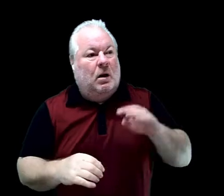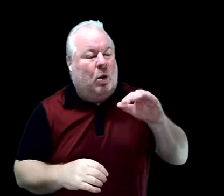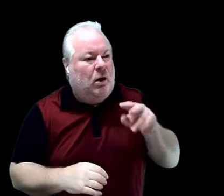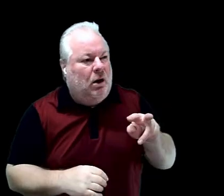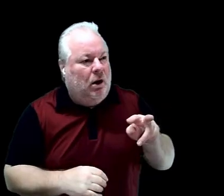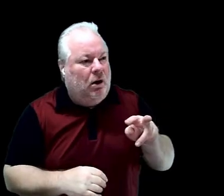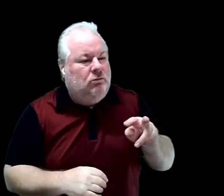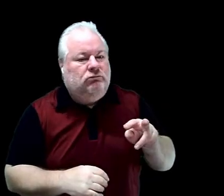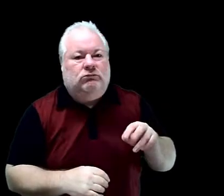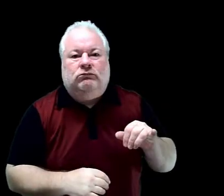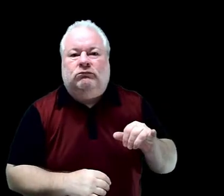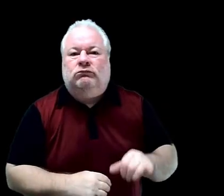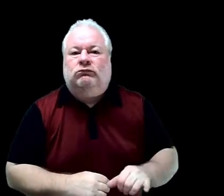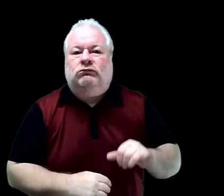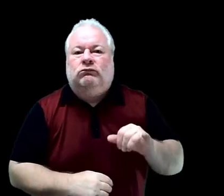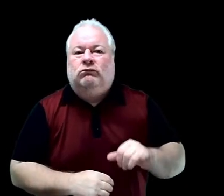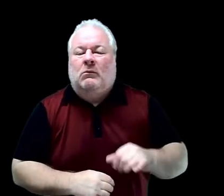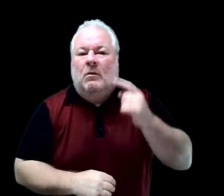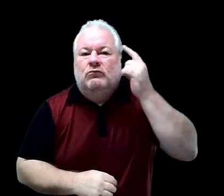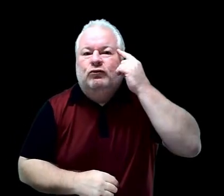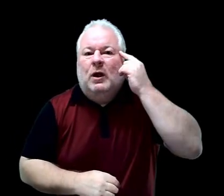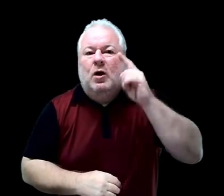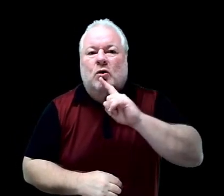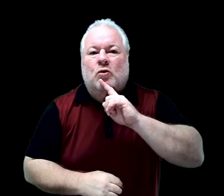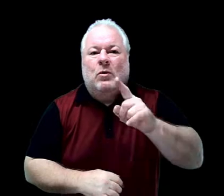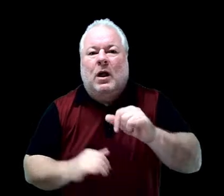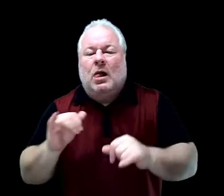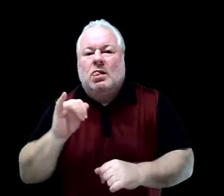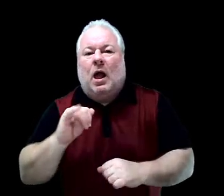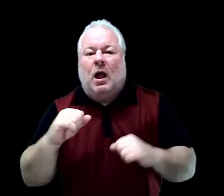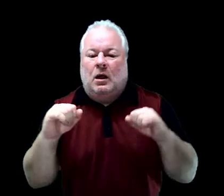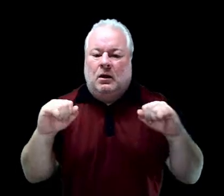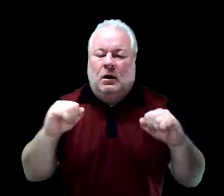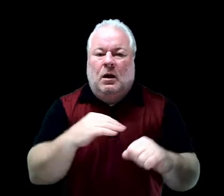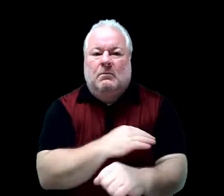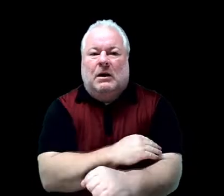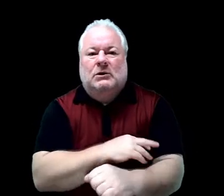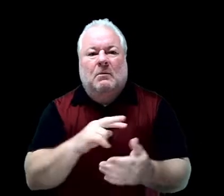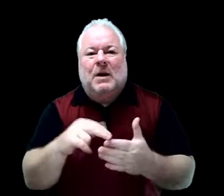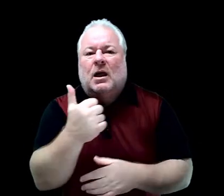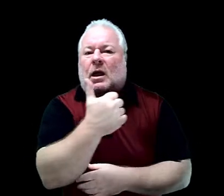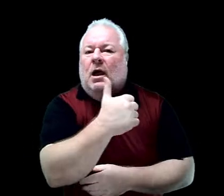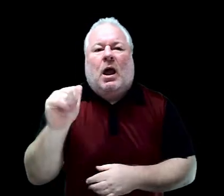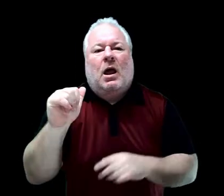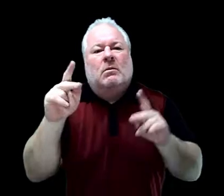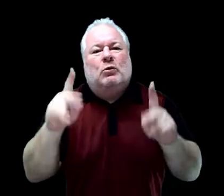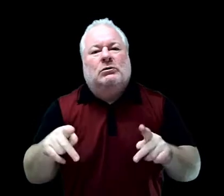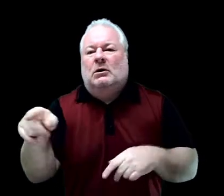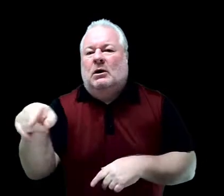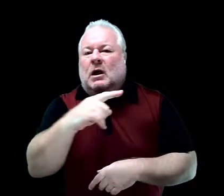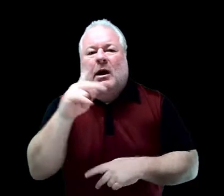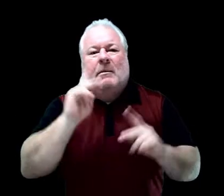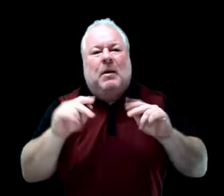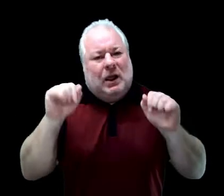couldn't believe what he was hearing. If your brain was really like a muscle, did that mean anyone could become